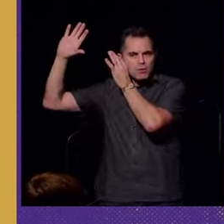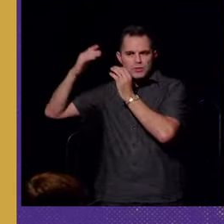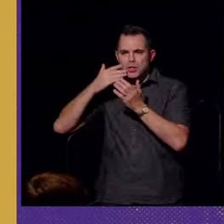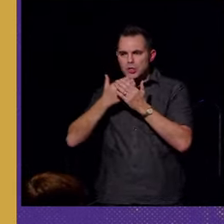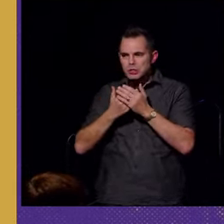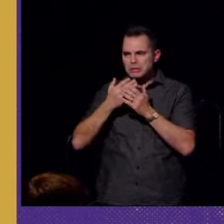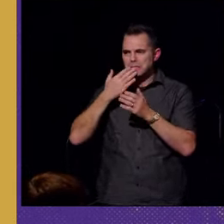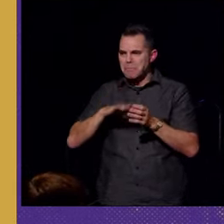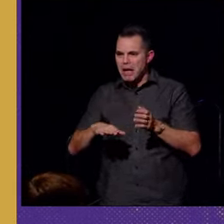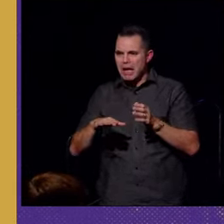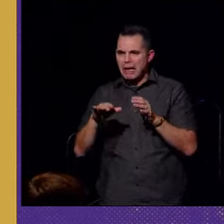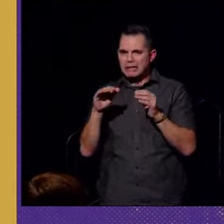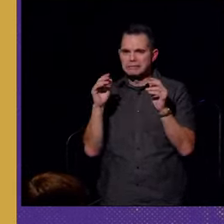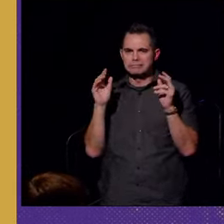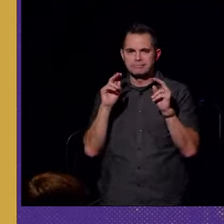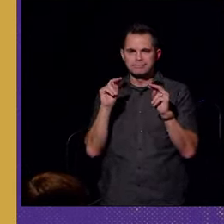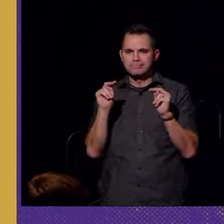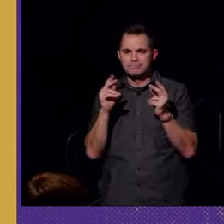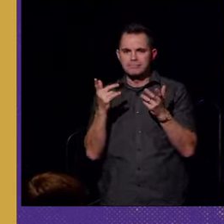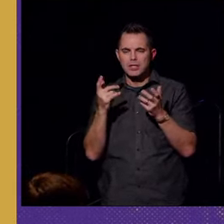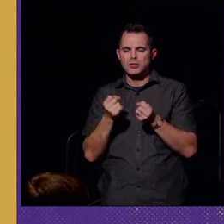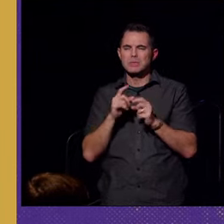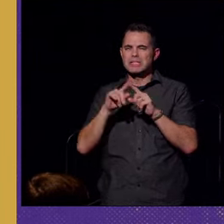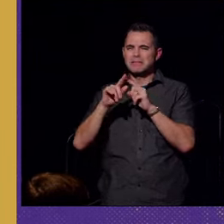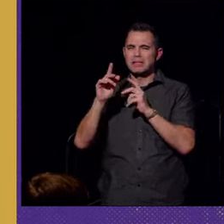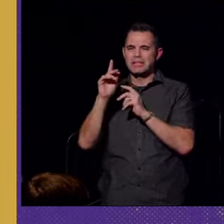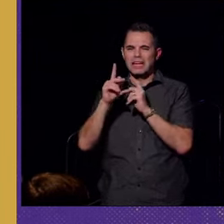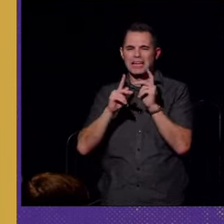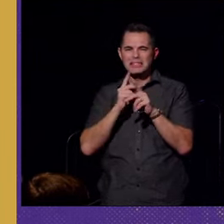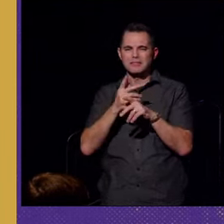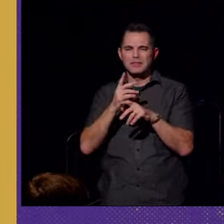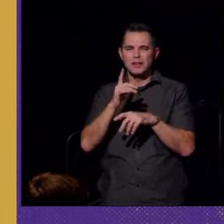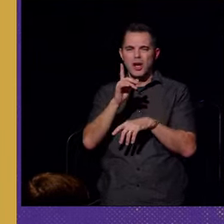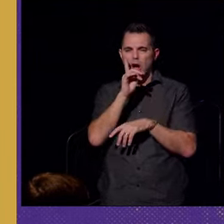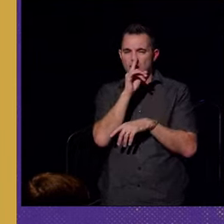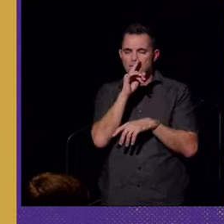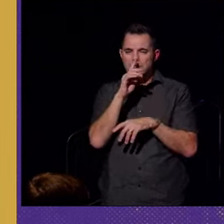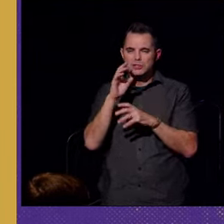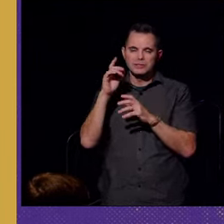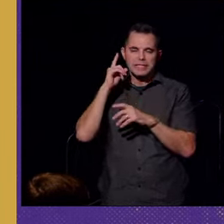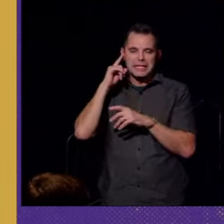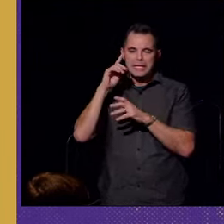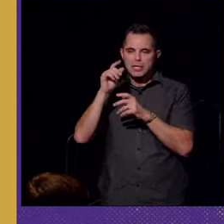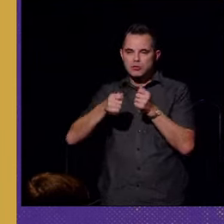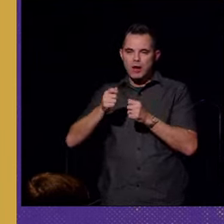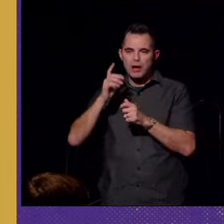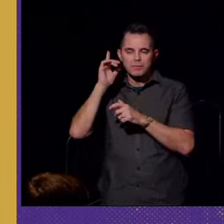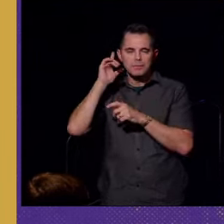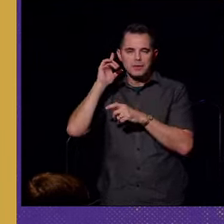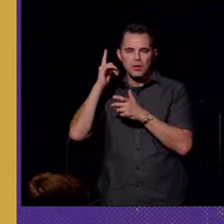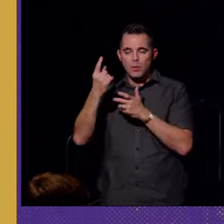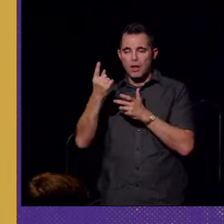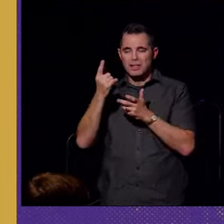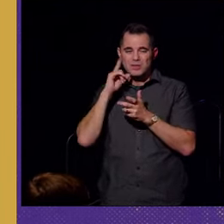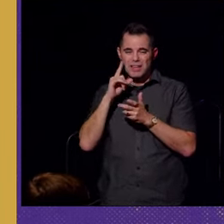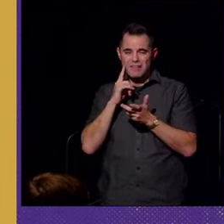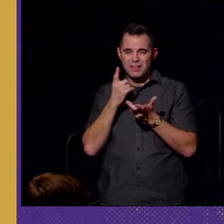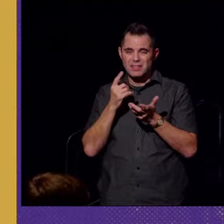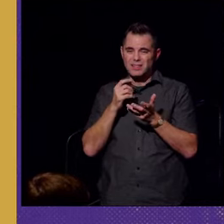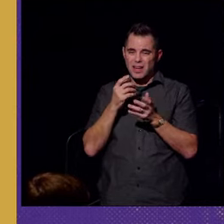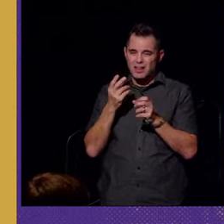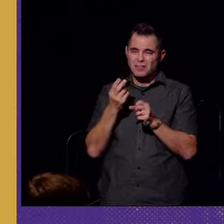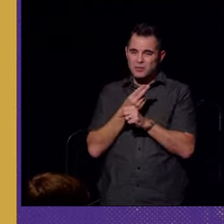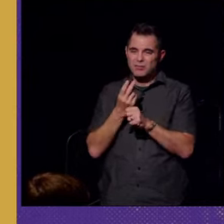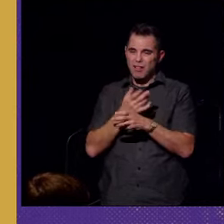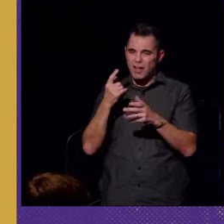indifferent, and so many kinds of artificial eardrums, etc., that one who was deaf spends a lot of